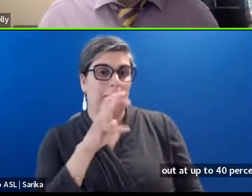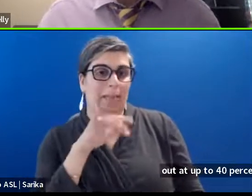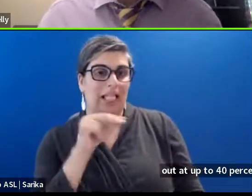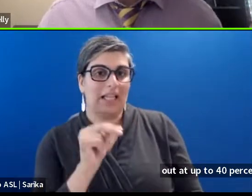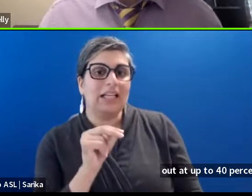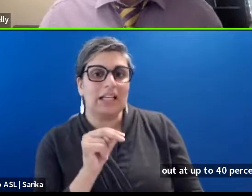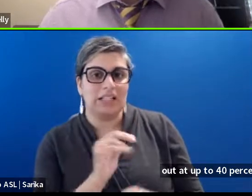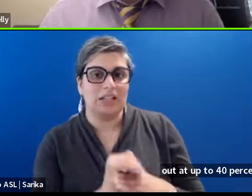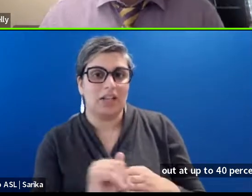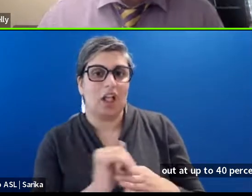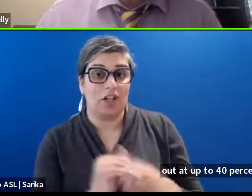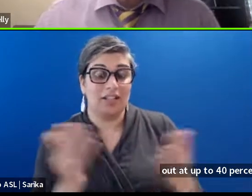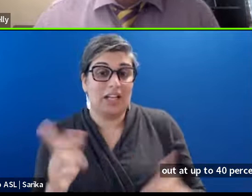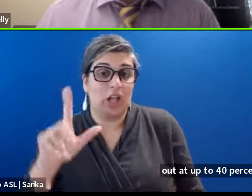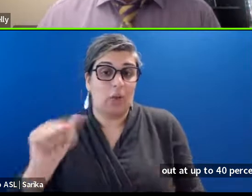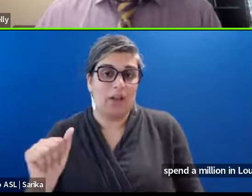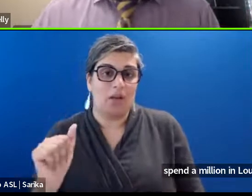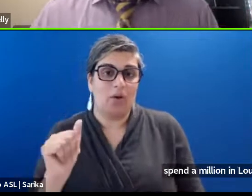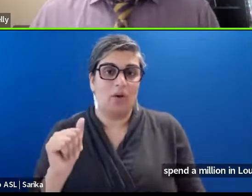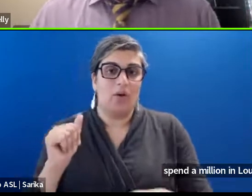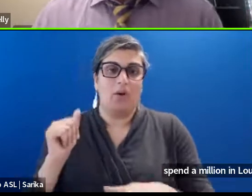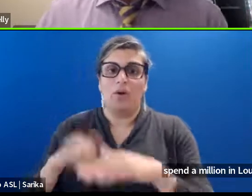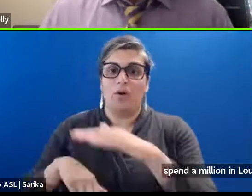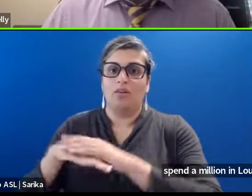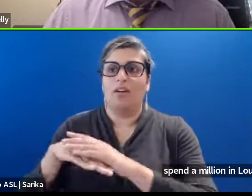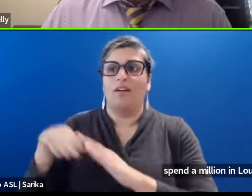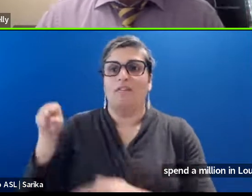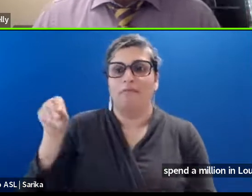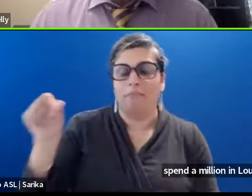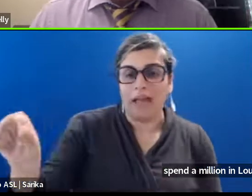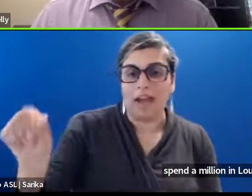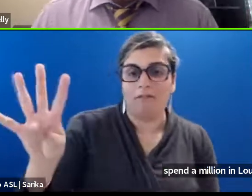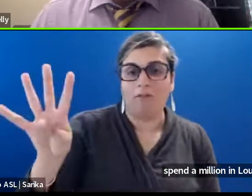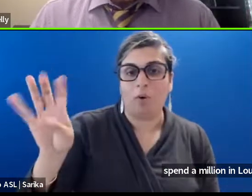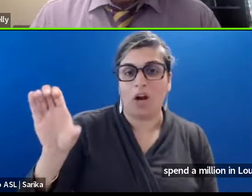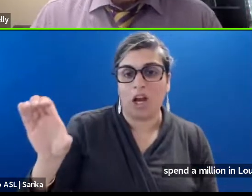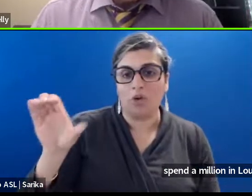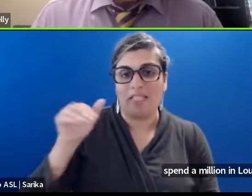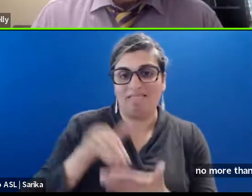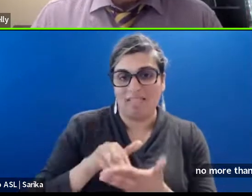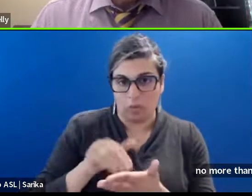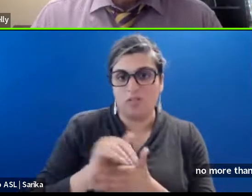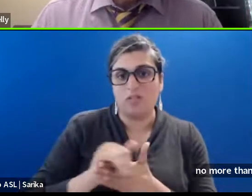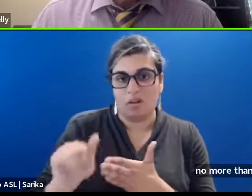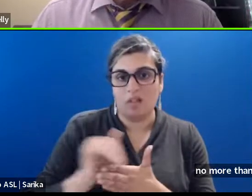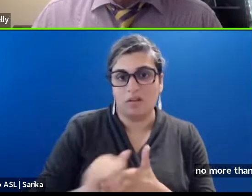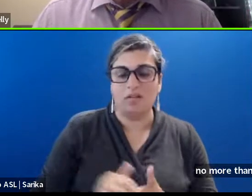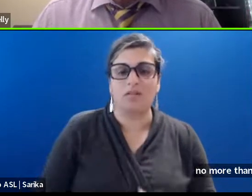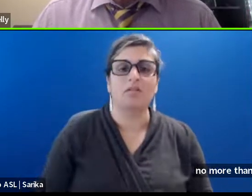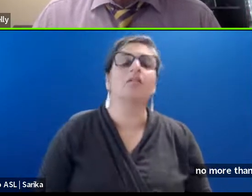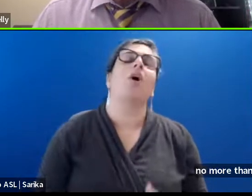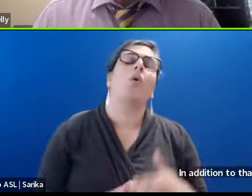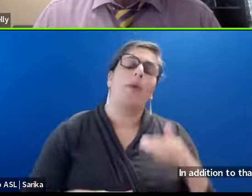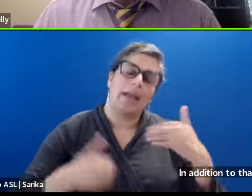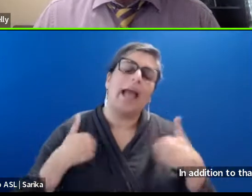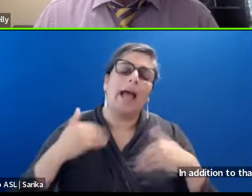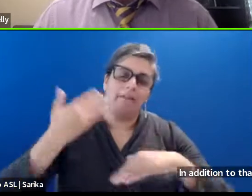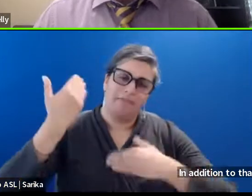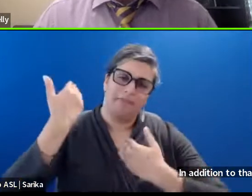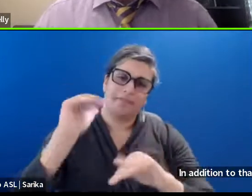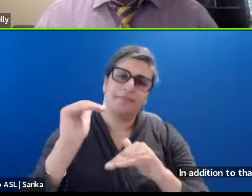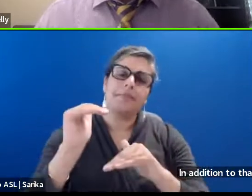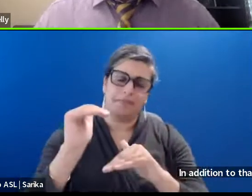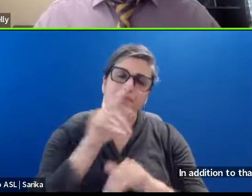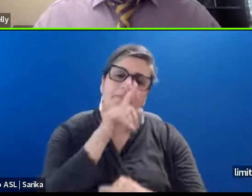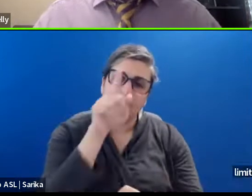more than $400,000. Back. Um. In addition to that. We do have some limitations. So the. The most. You can